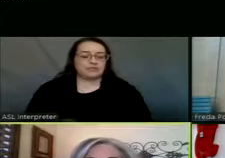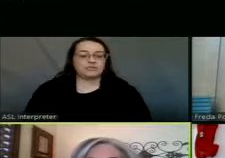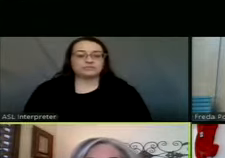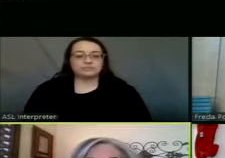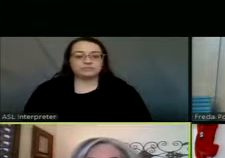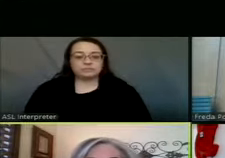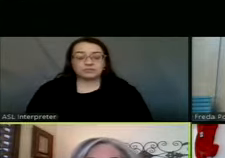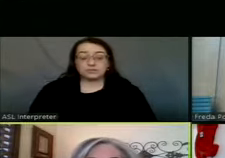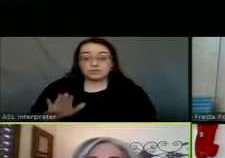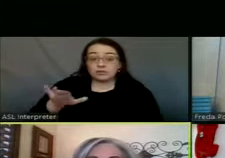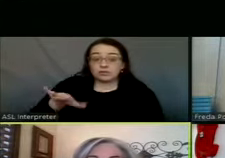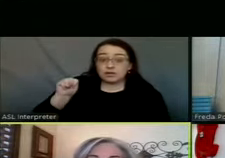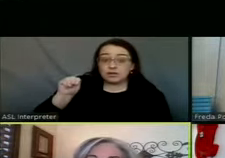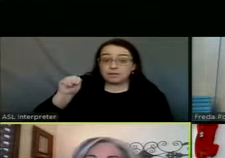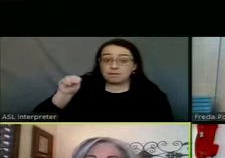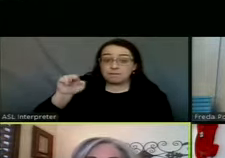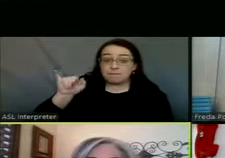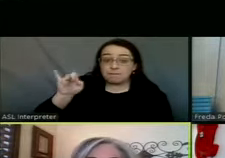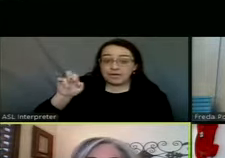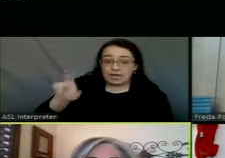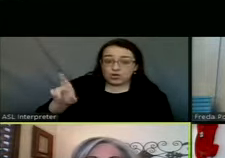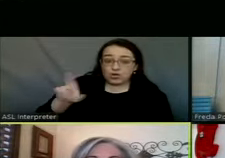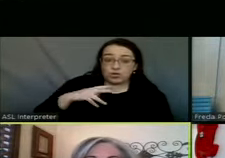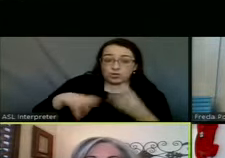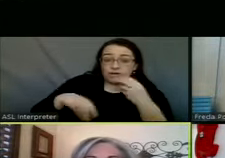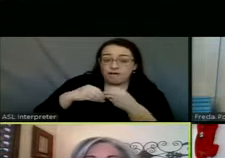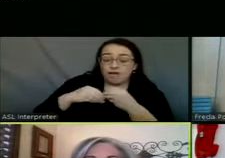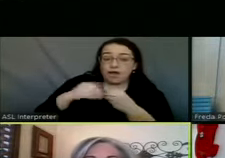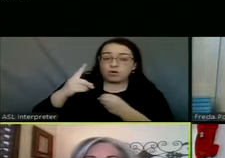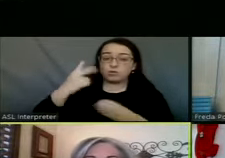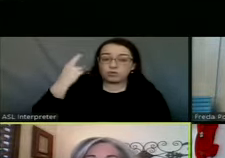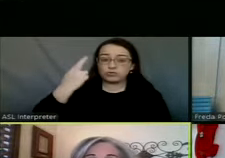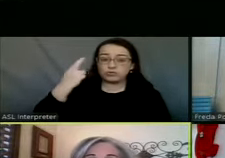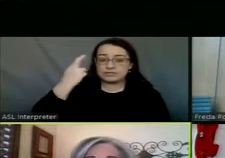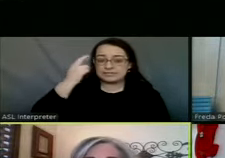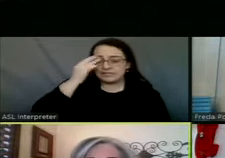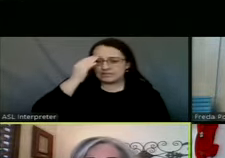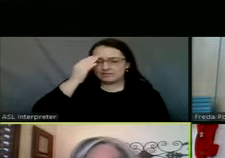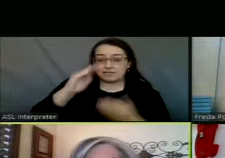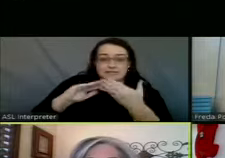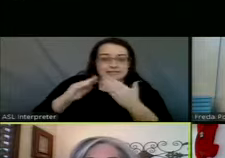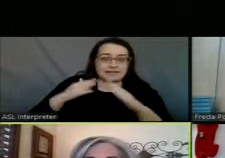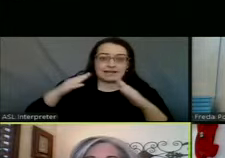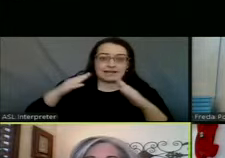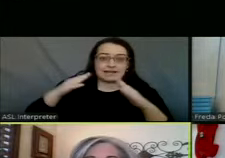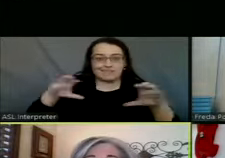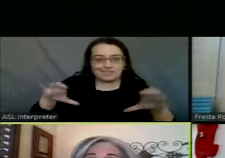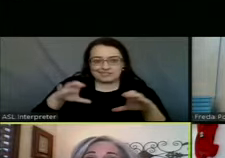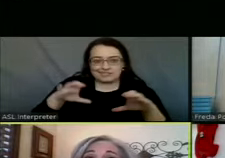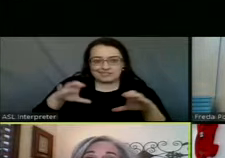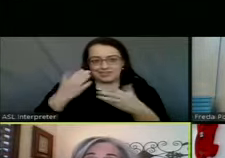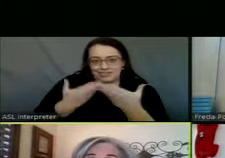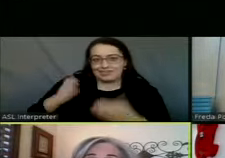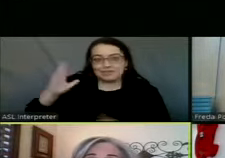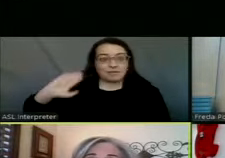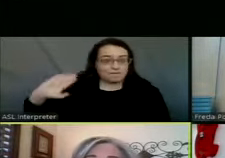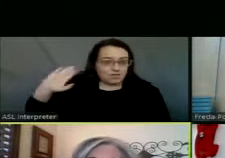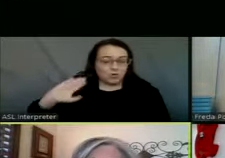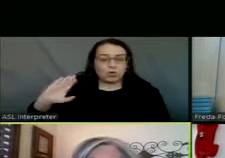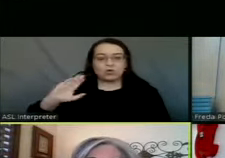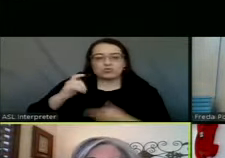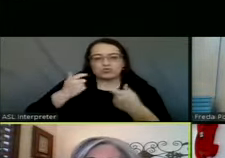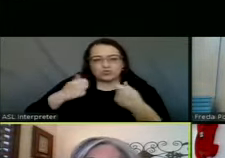And Mayor, I just wanted to add that, you know, it's one of the reasons why the city hasn't taken steps in the past to